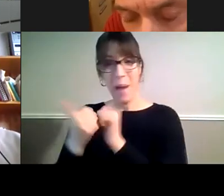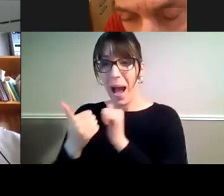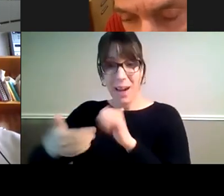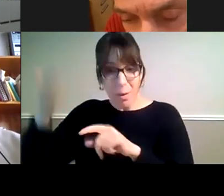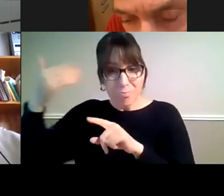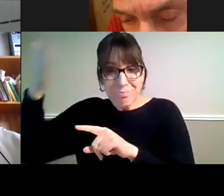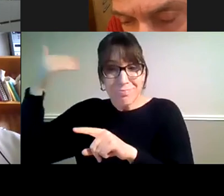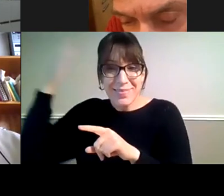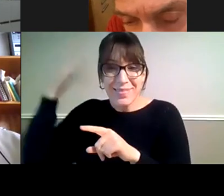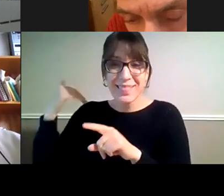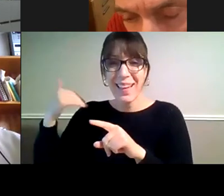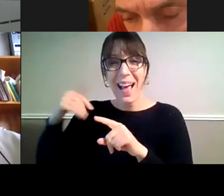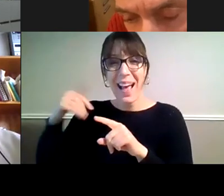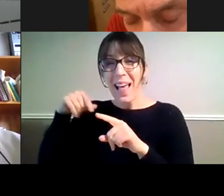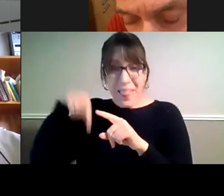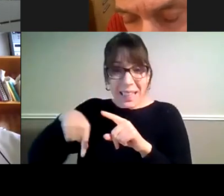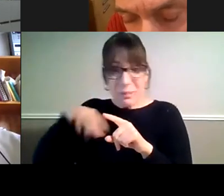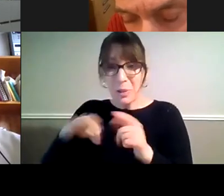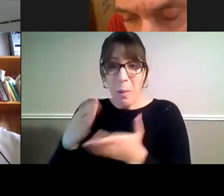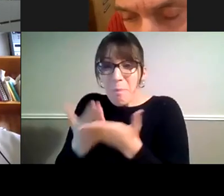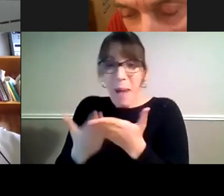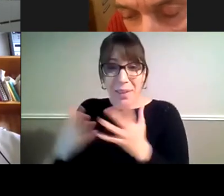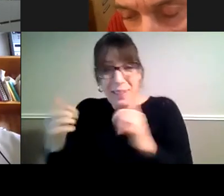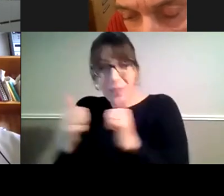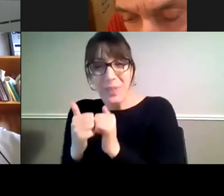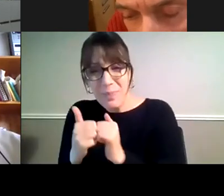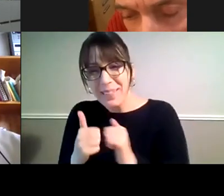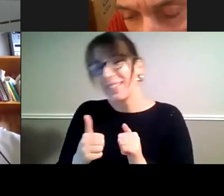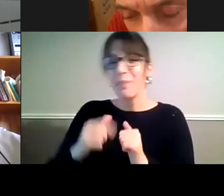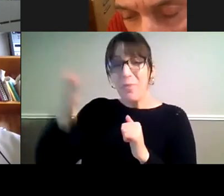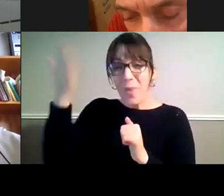equal partners, now we're not. It's unfair.